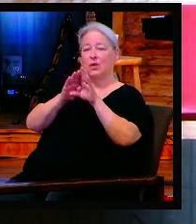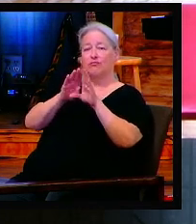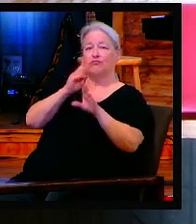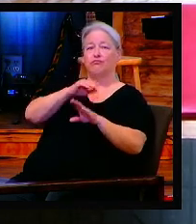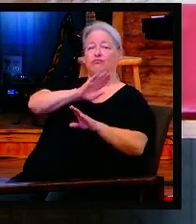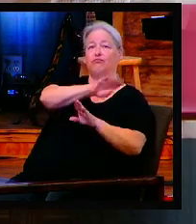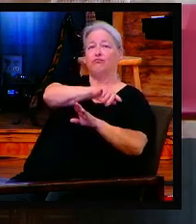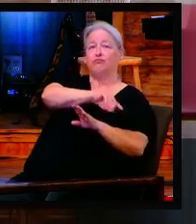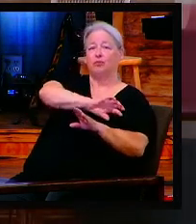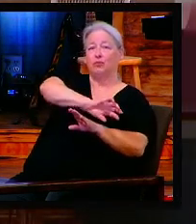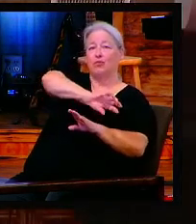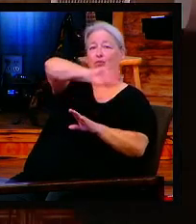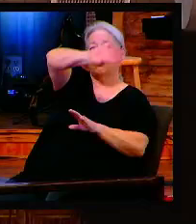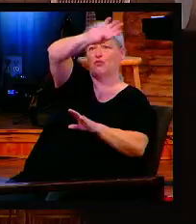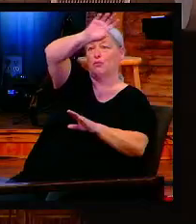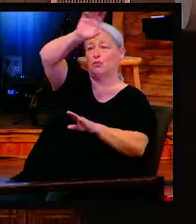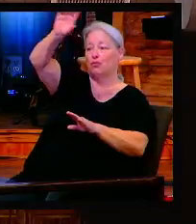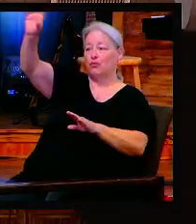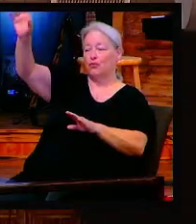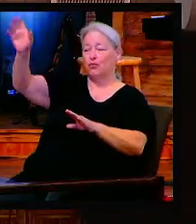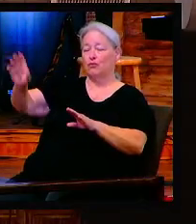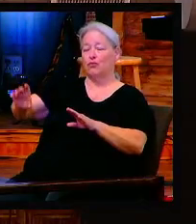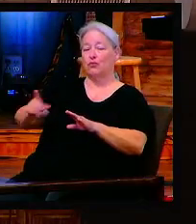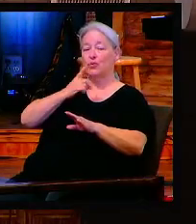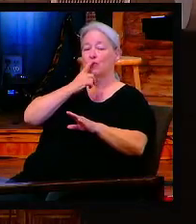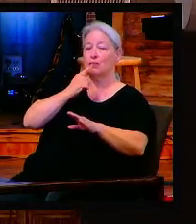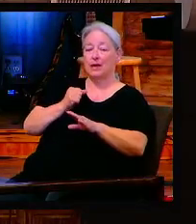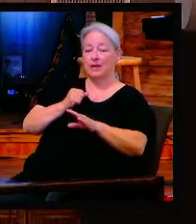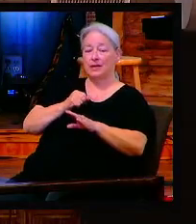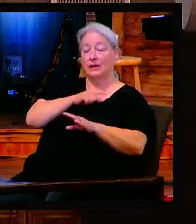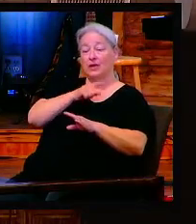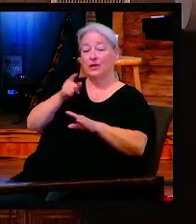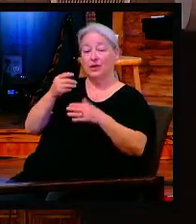need reminders. Raise your hand up if you've got some on your mirror.